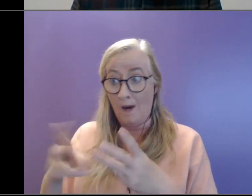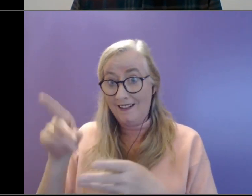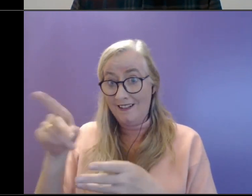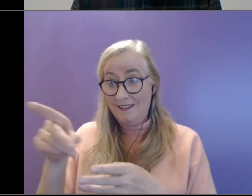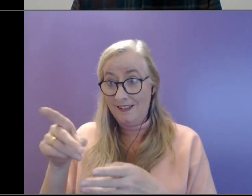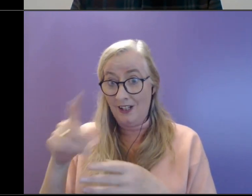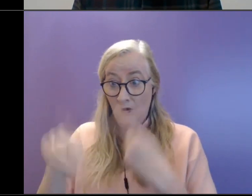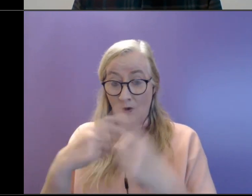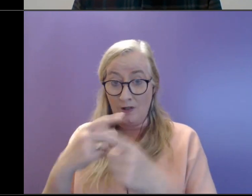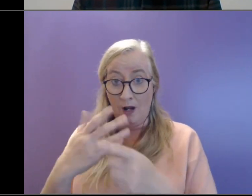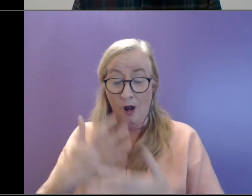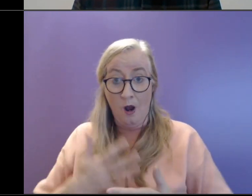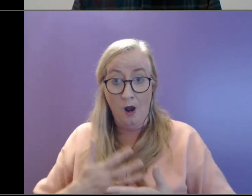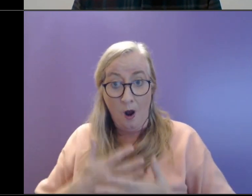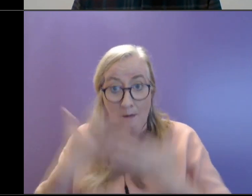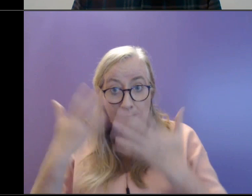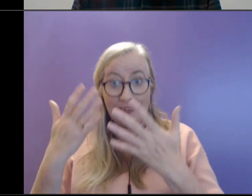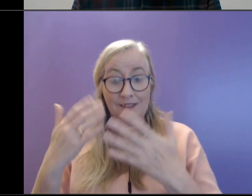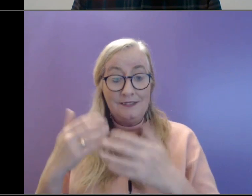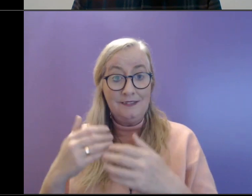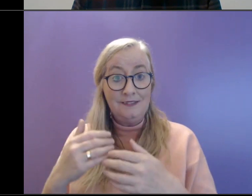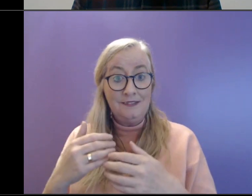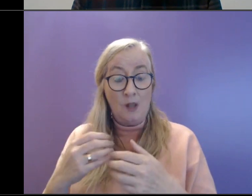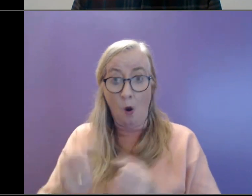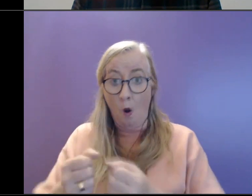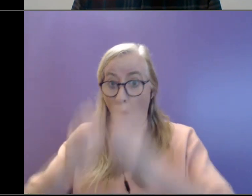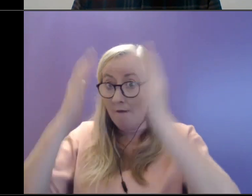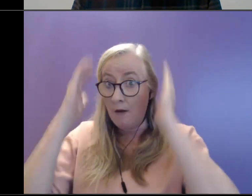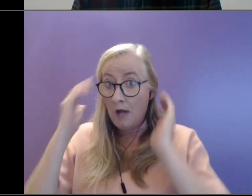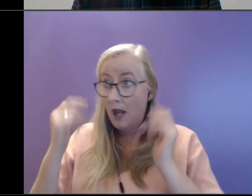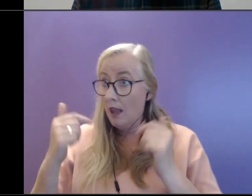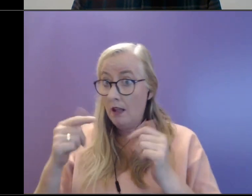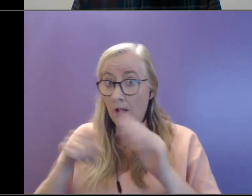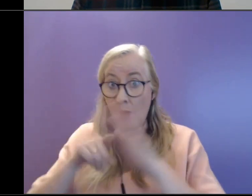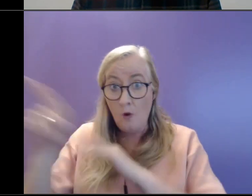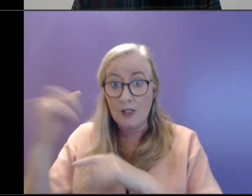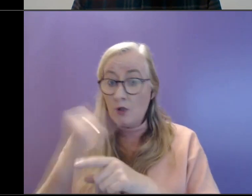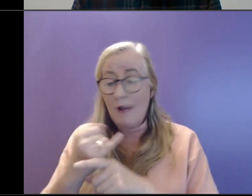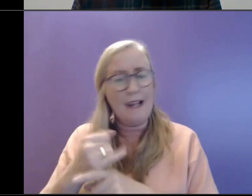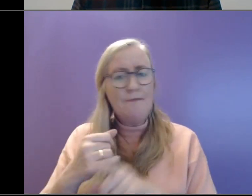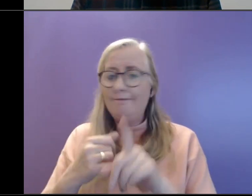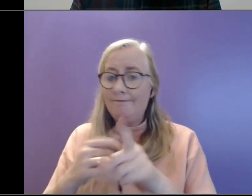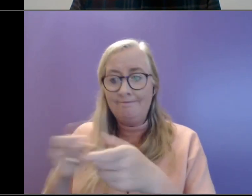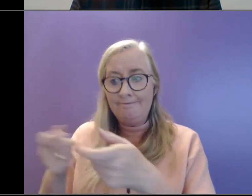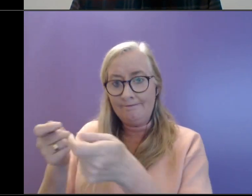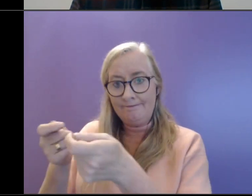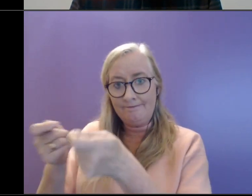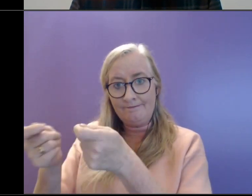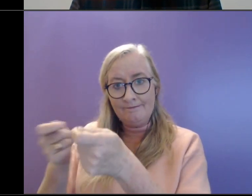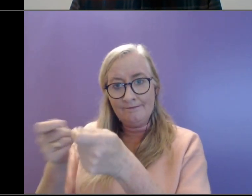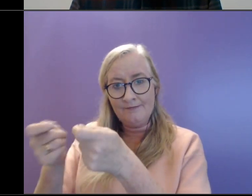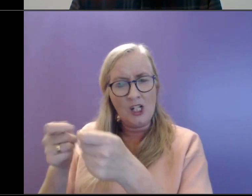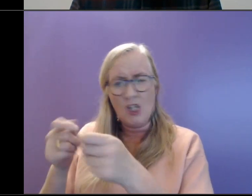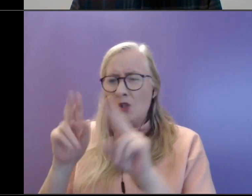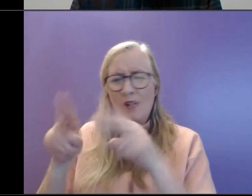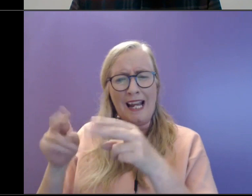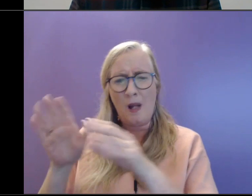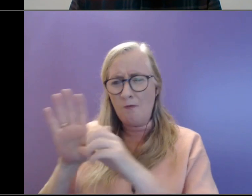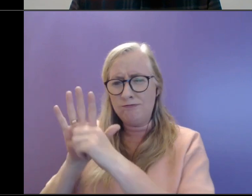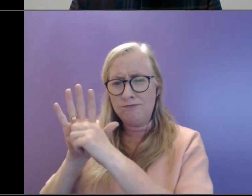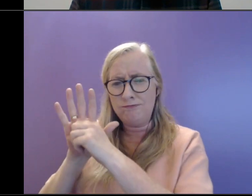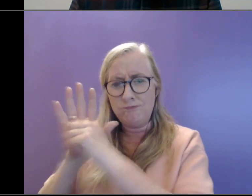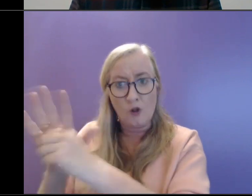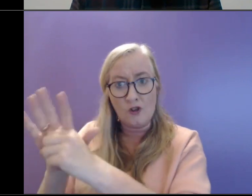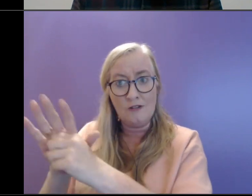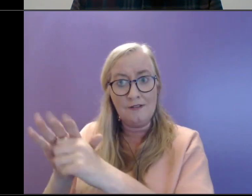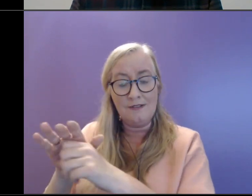who's really overwhelmed by the idea of it, it's very hard to push. You know, it's very hard to make somebody